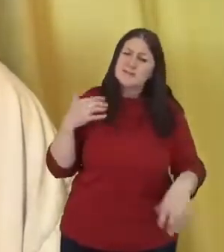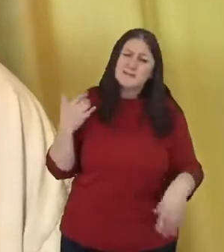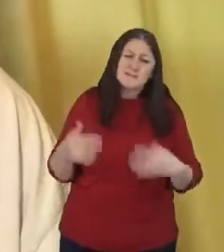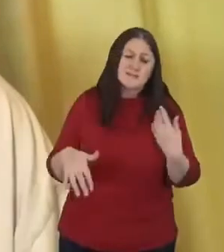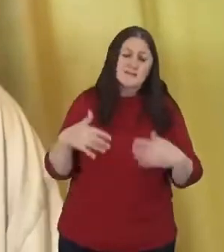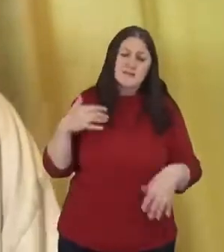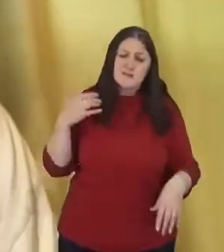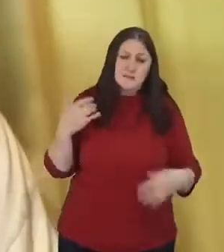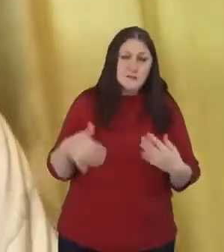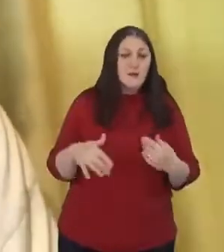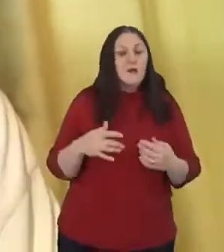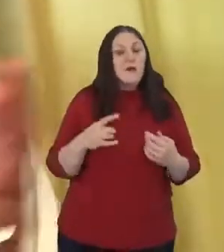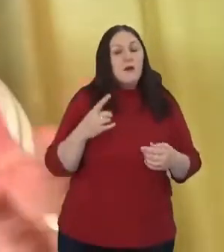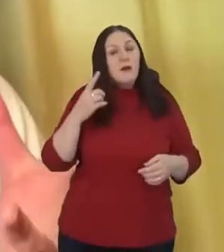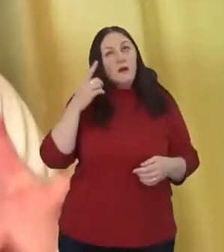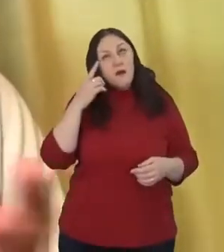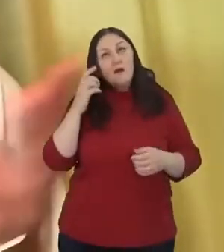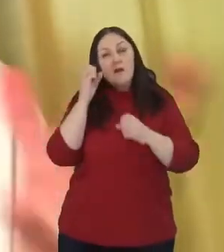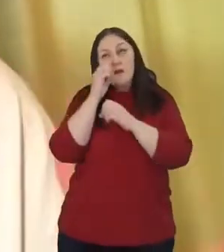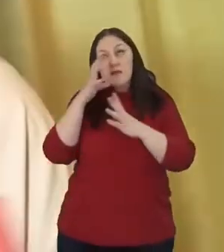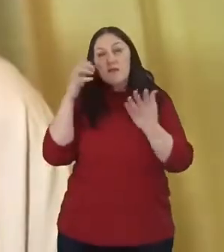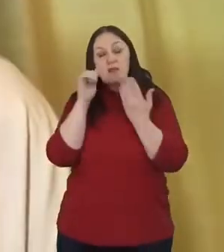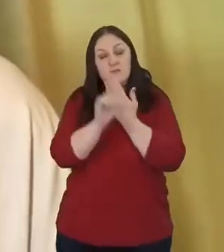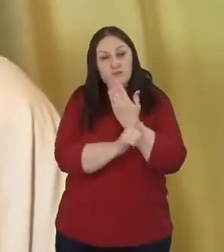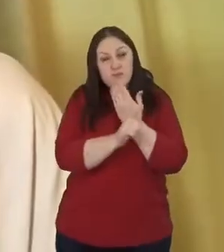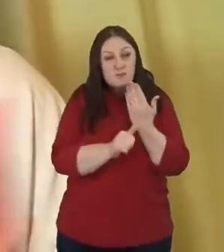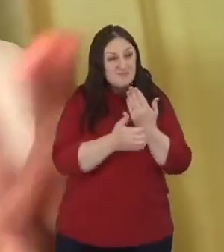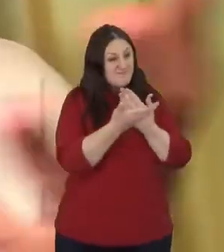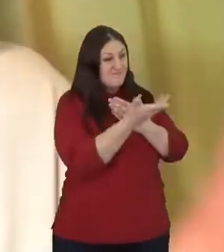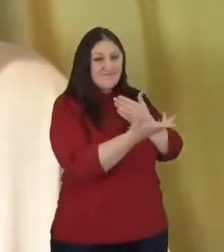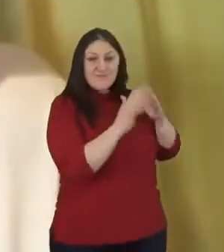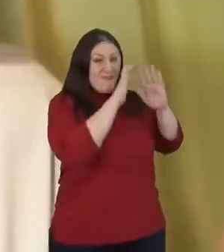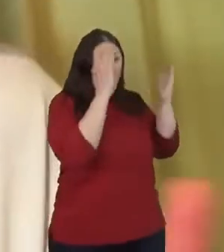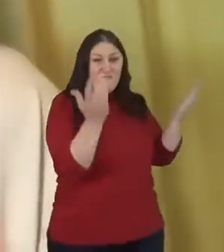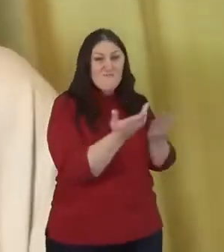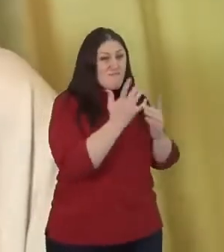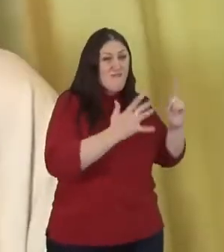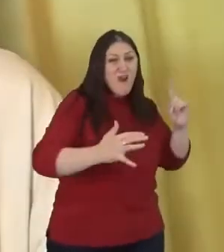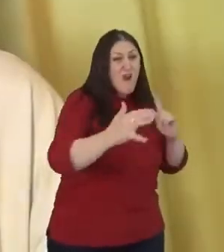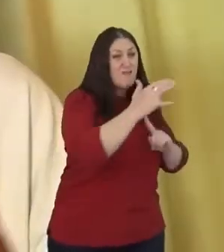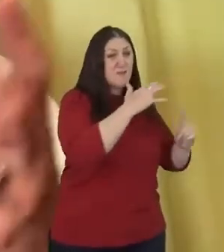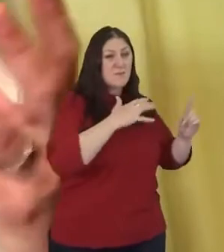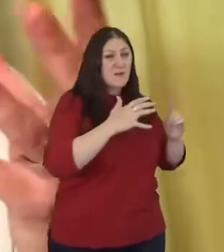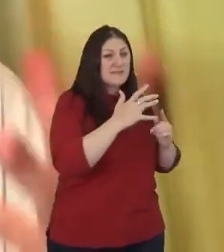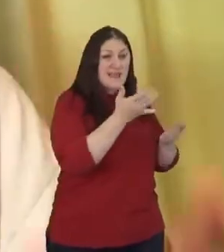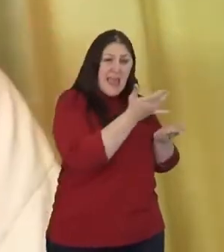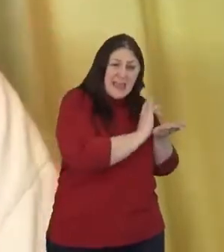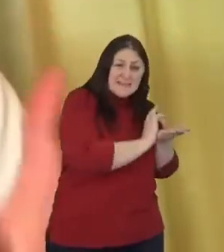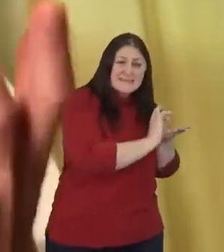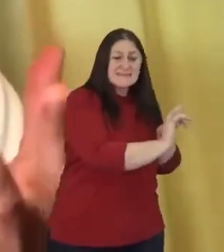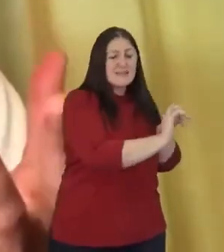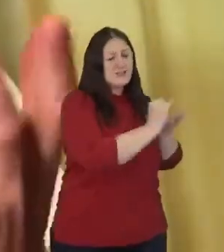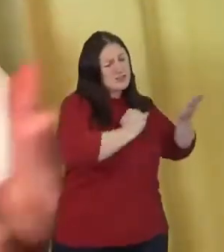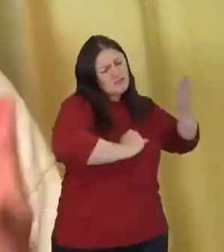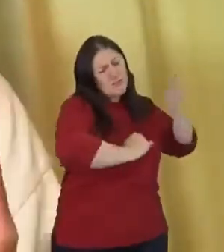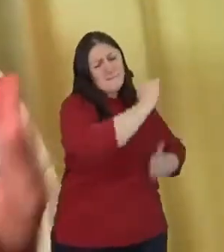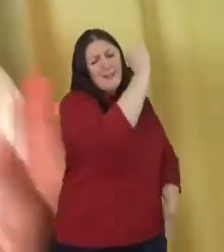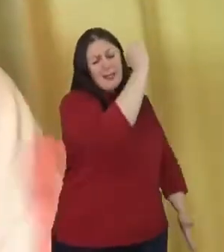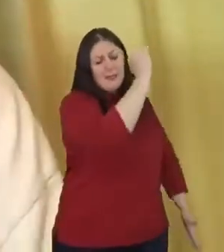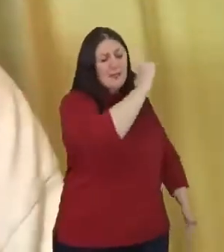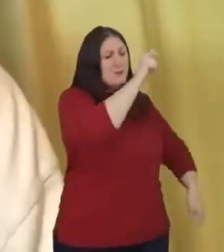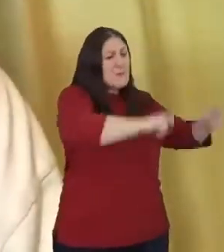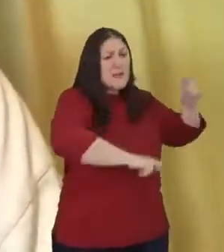And I think of that scripture, I think of the environmental crisis, the extinction rebellion, those who are raising their voices